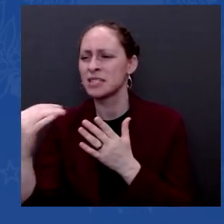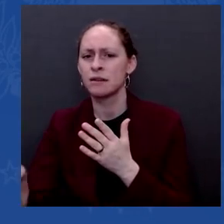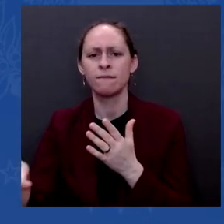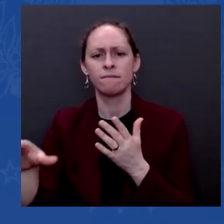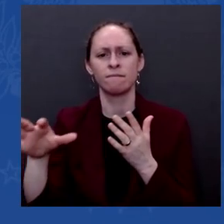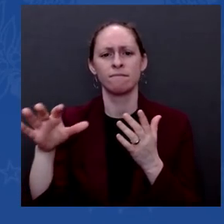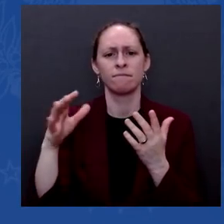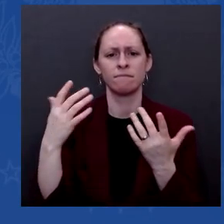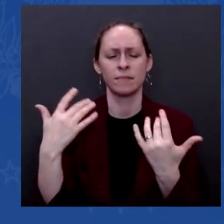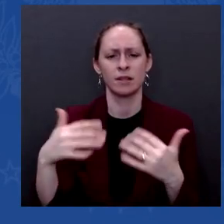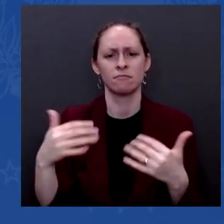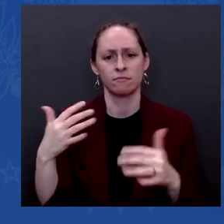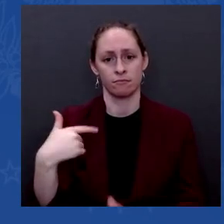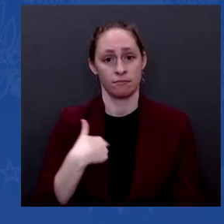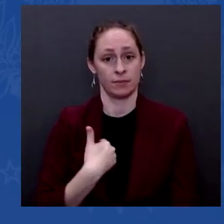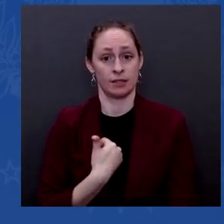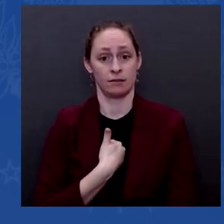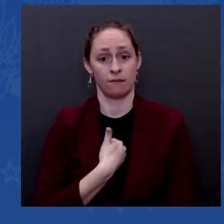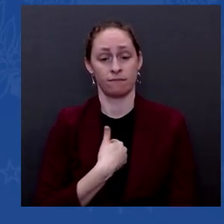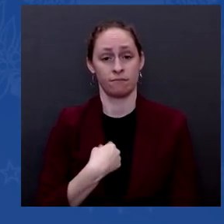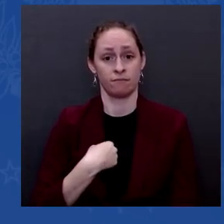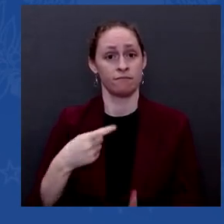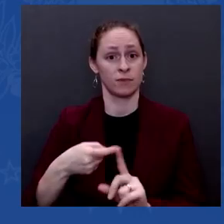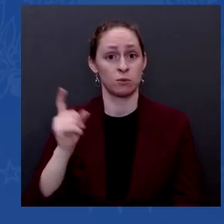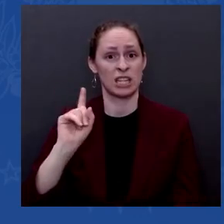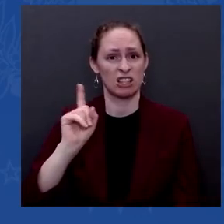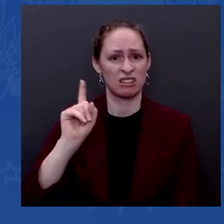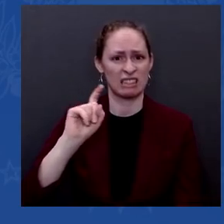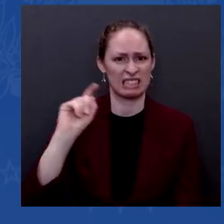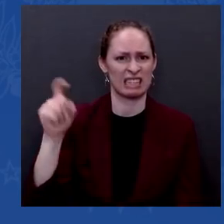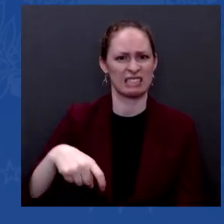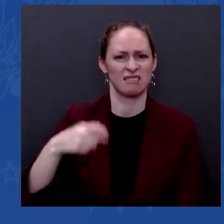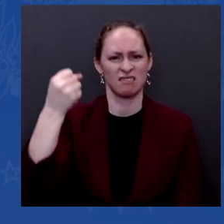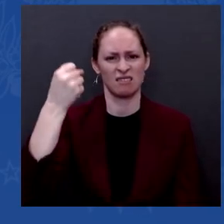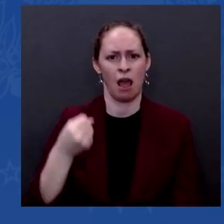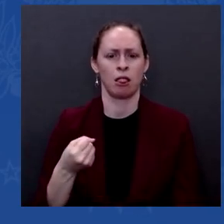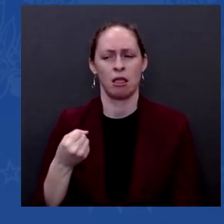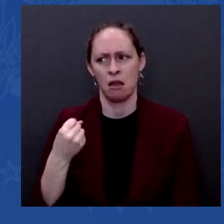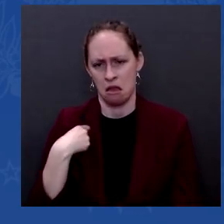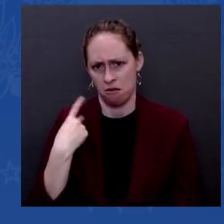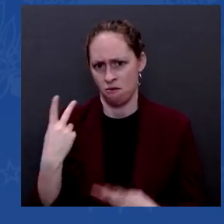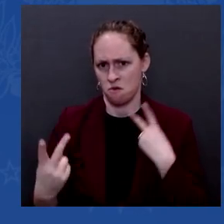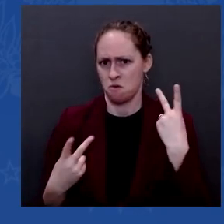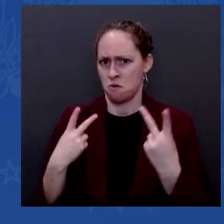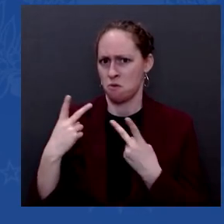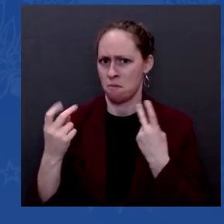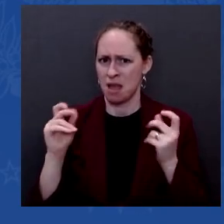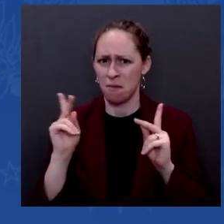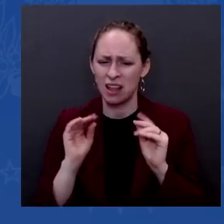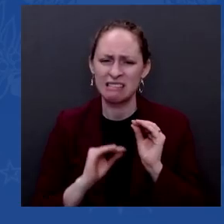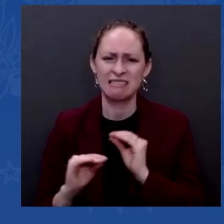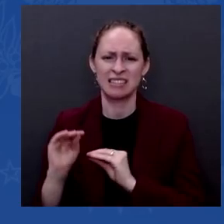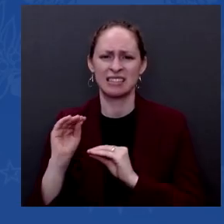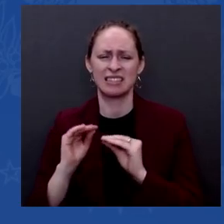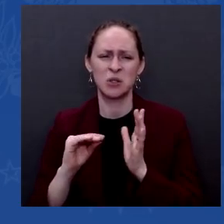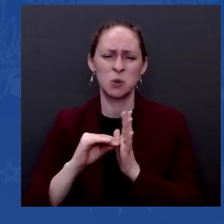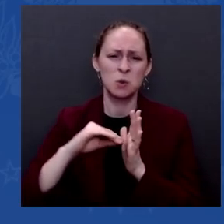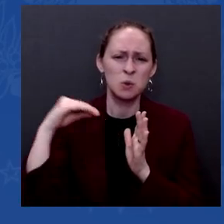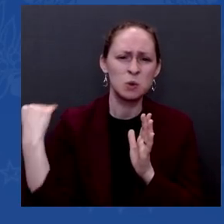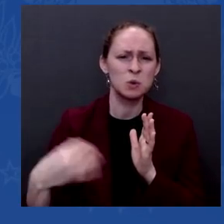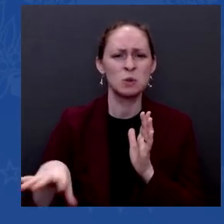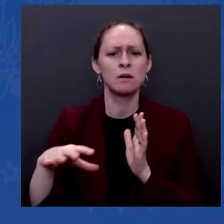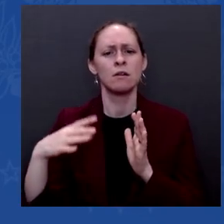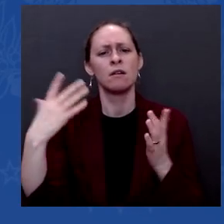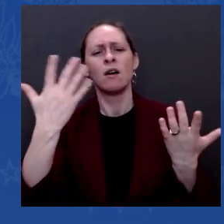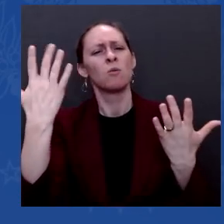financially in the last few months. And so I think you I wonder what is the message you want to spread to them? Well, I try